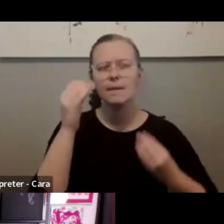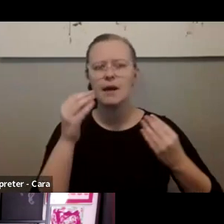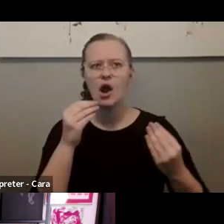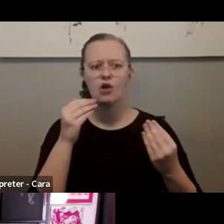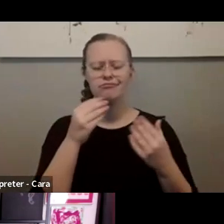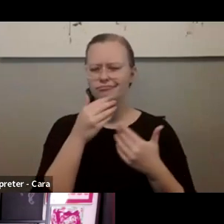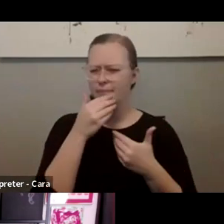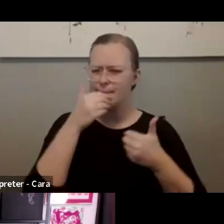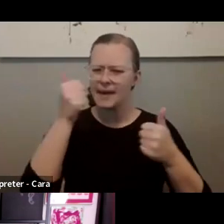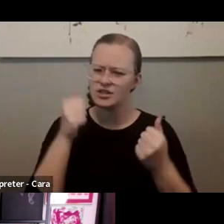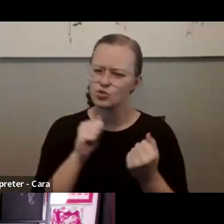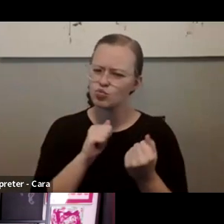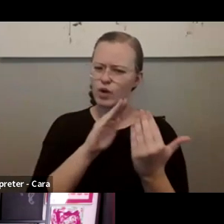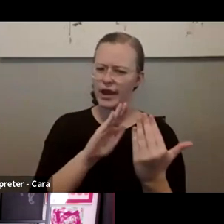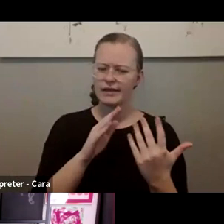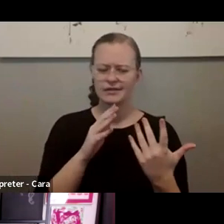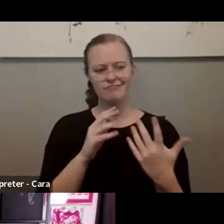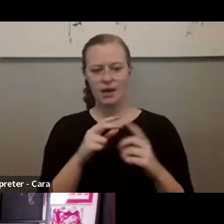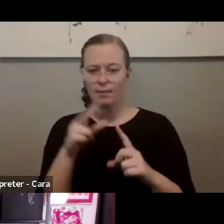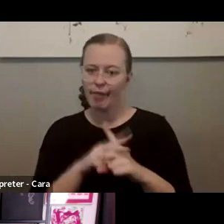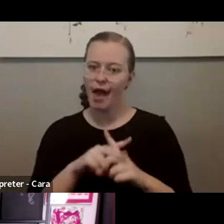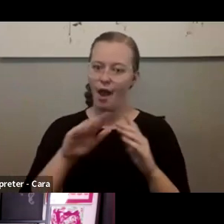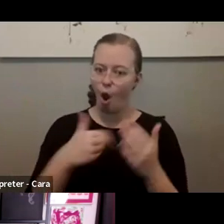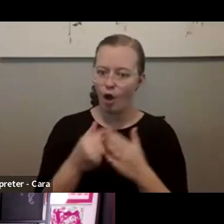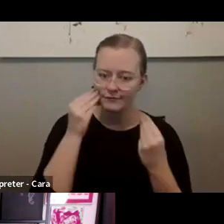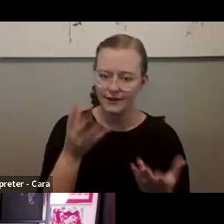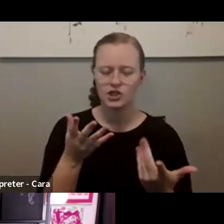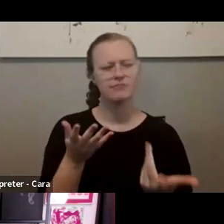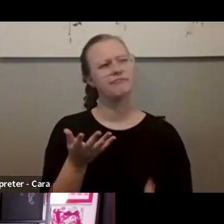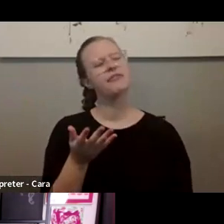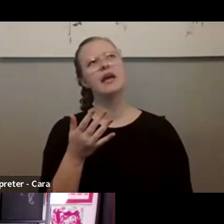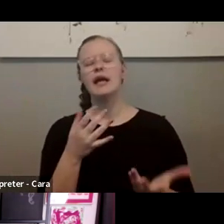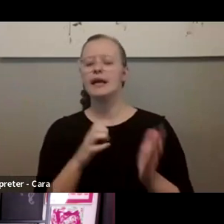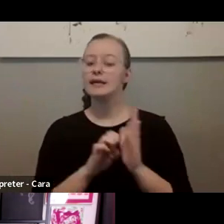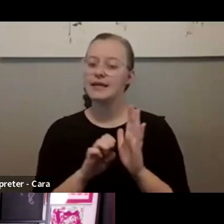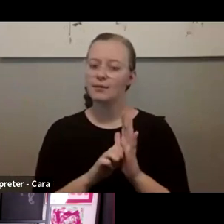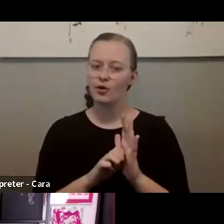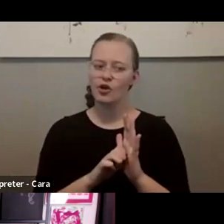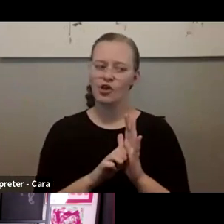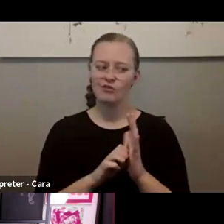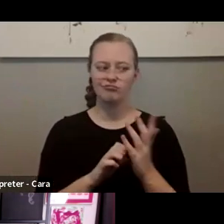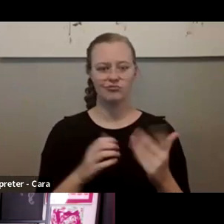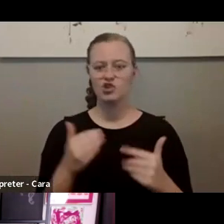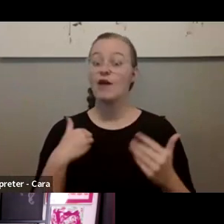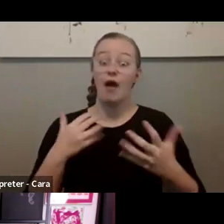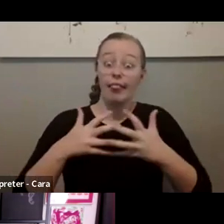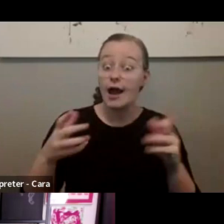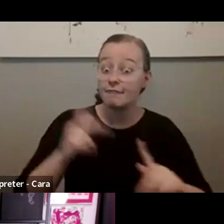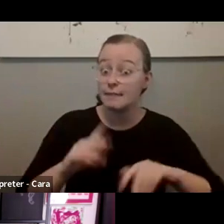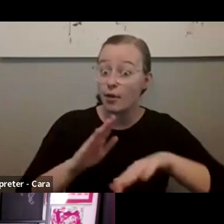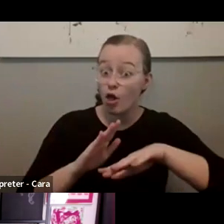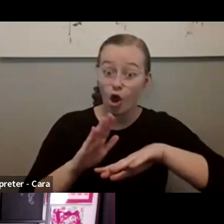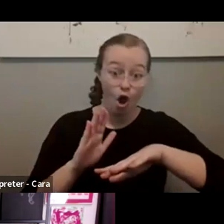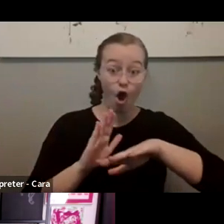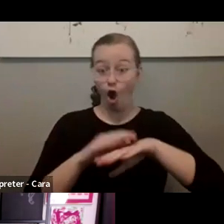to implement all of this information. Say, for example, you all are leading your meetings, but you've got a lot of folks on a call like, you know,